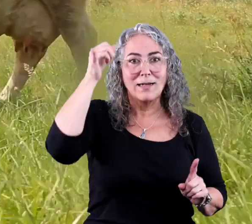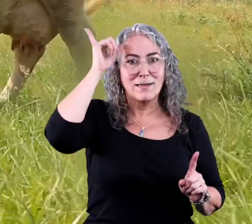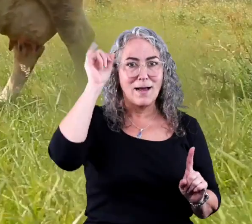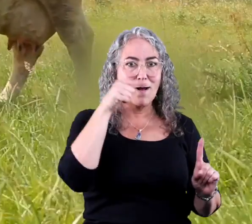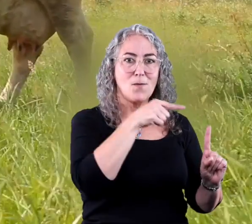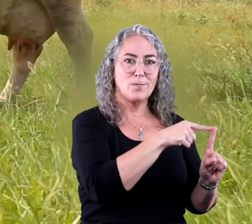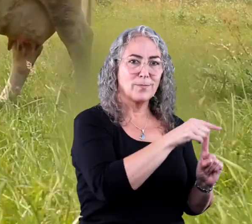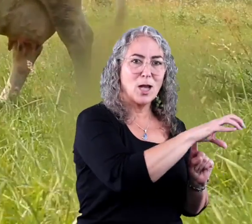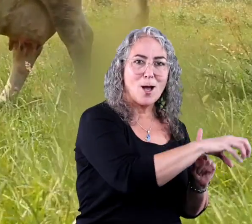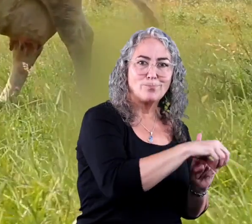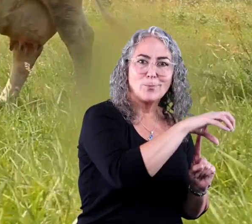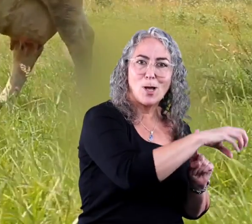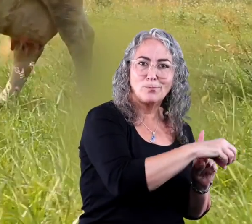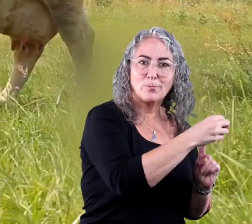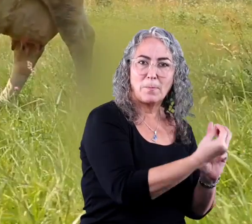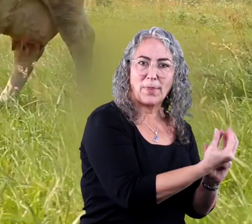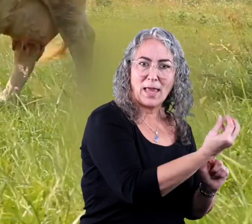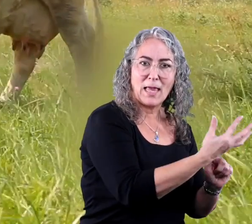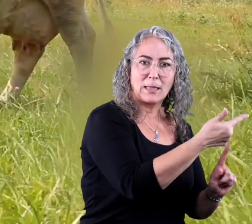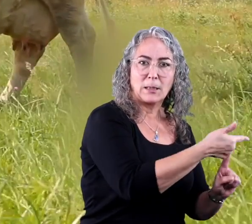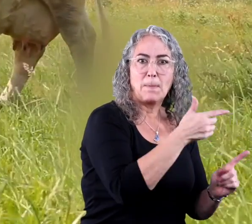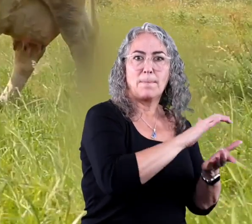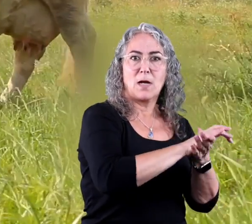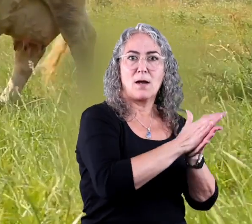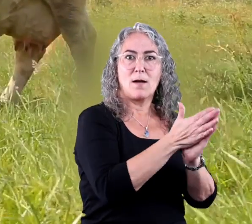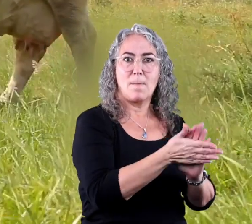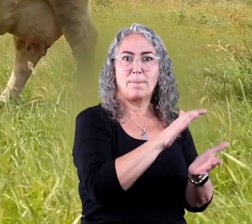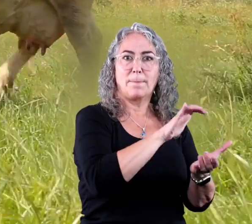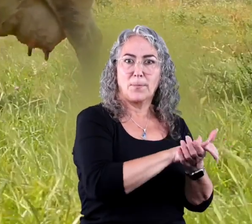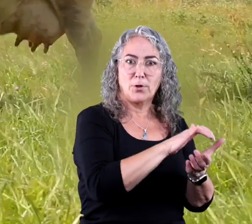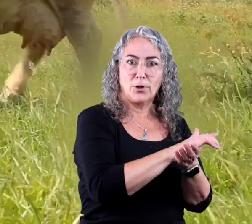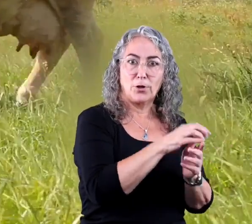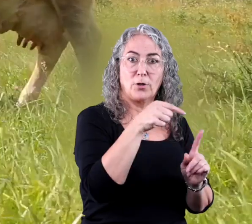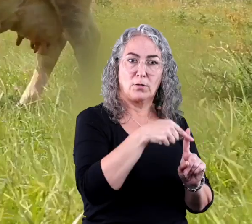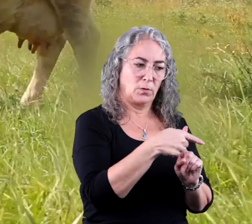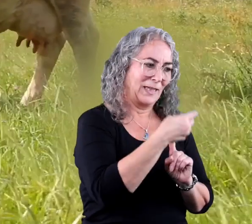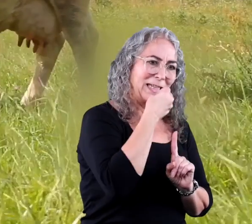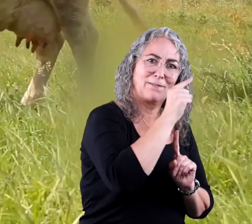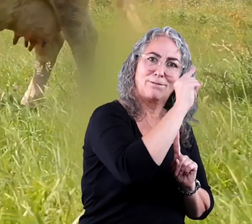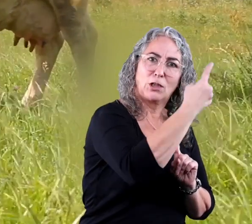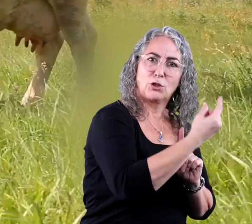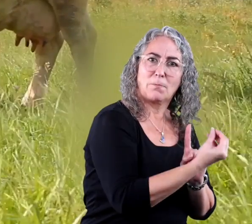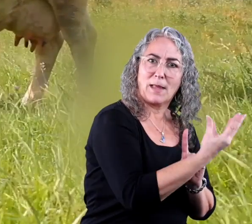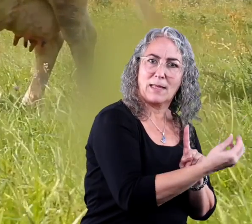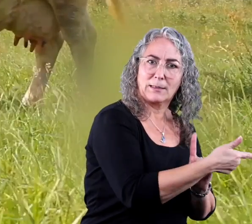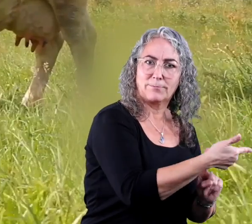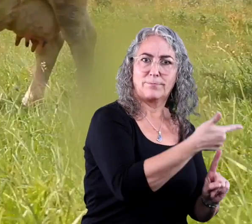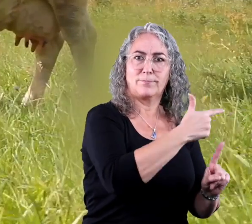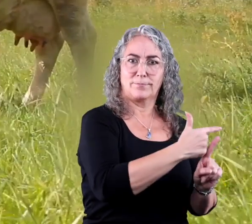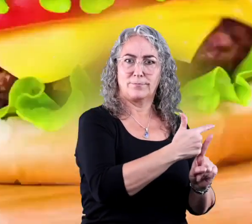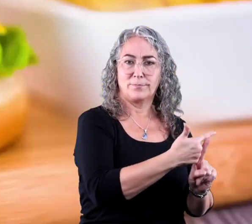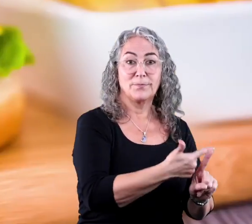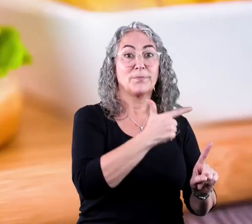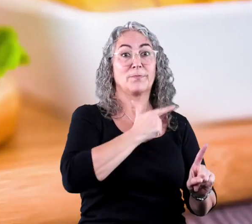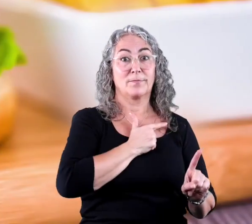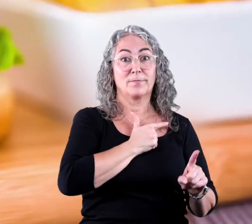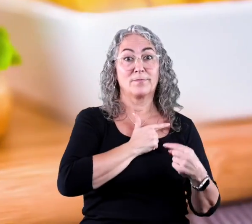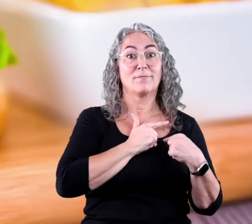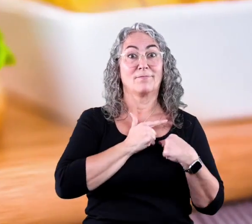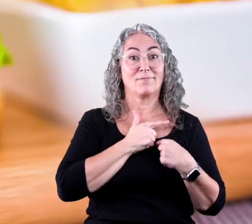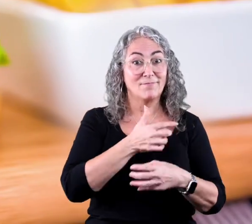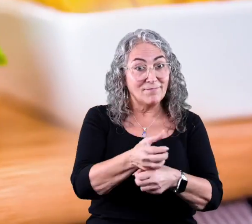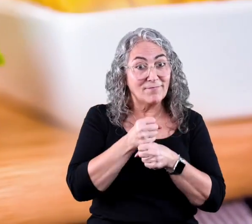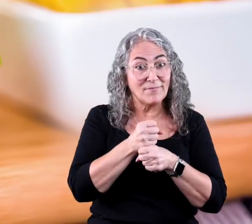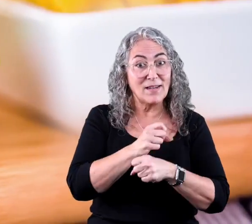the cow, which is the place that hamburger came from, is the one that ate the plants first. The hamburger